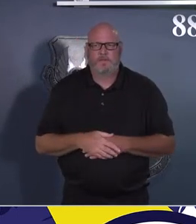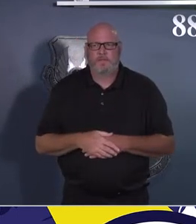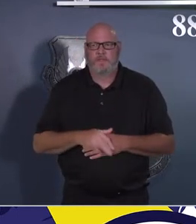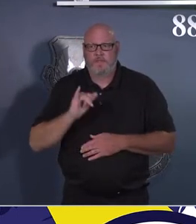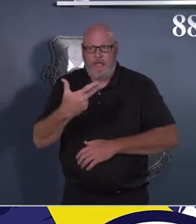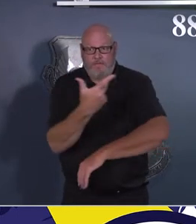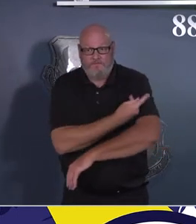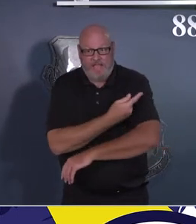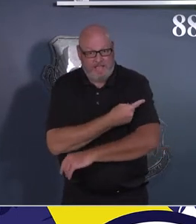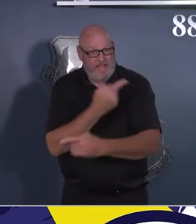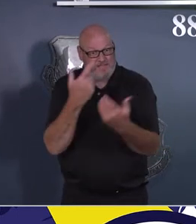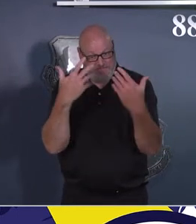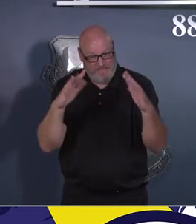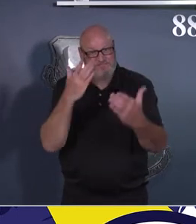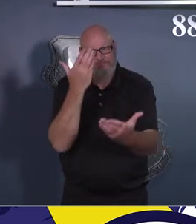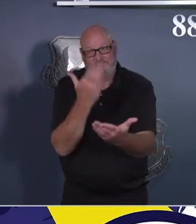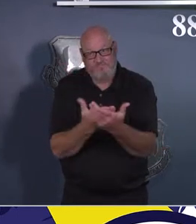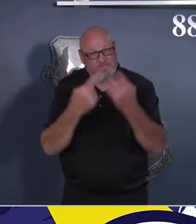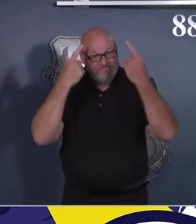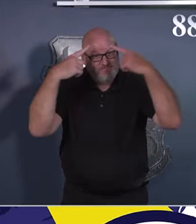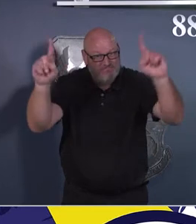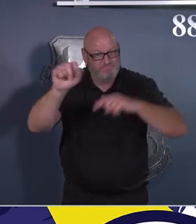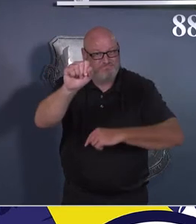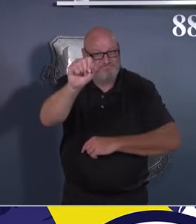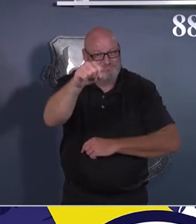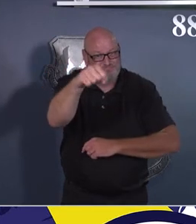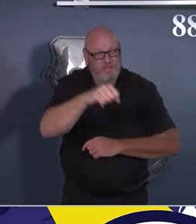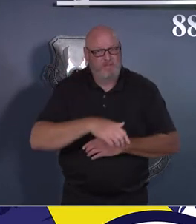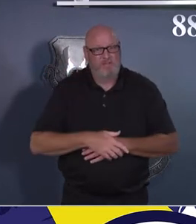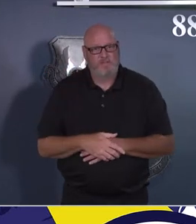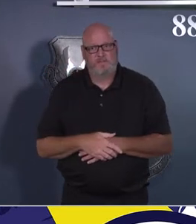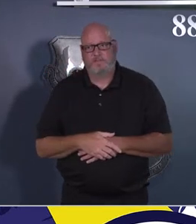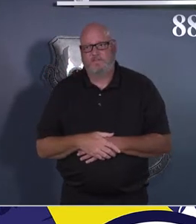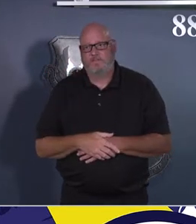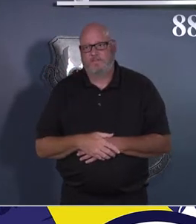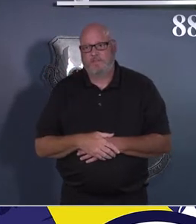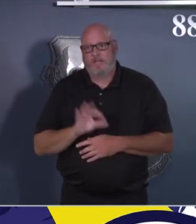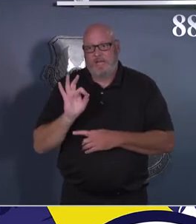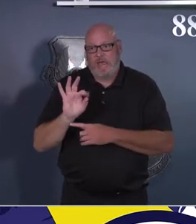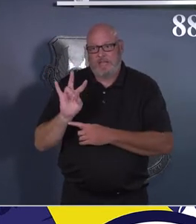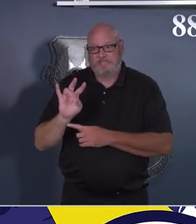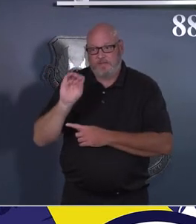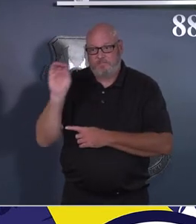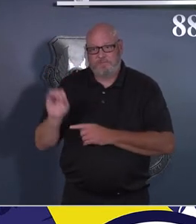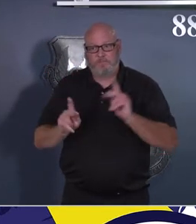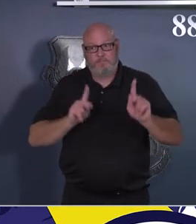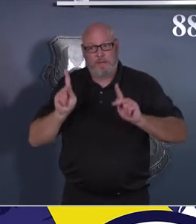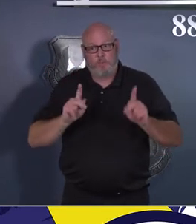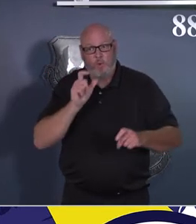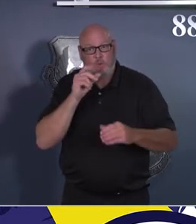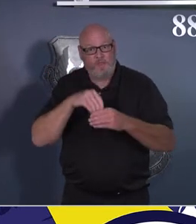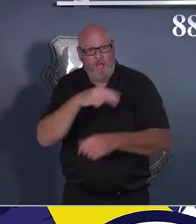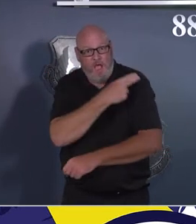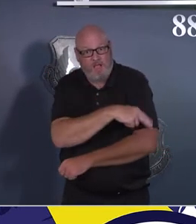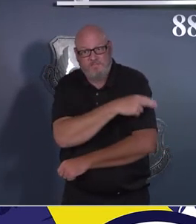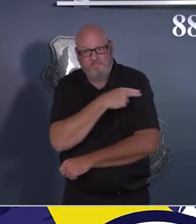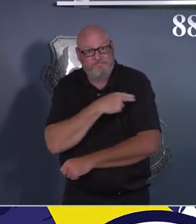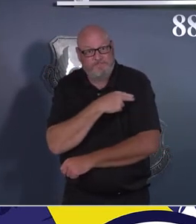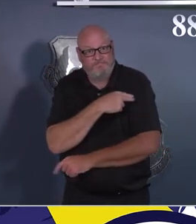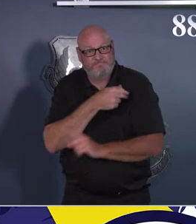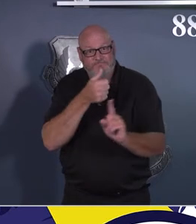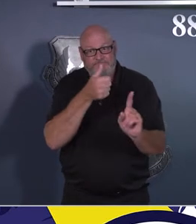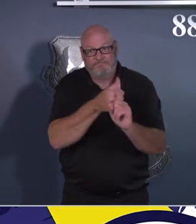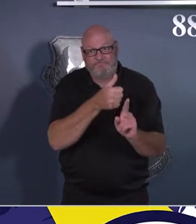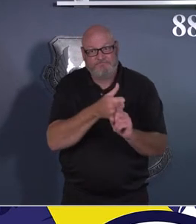among the unvaccinated population. To schedule your COVID vaccine, please also call our 257-SHOT